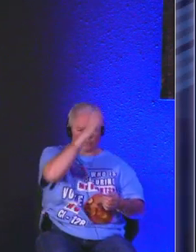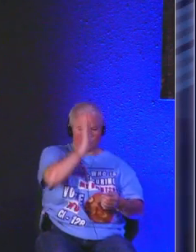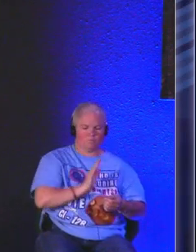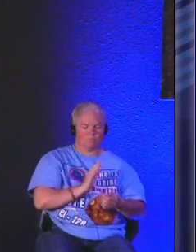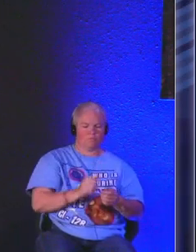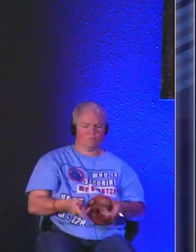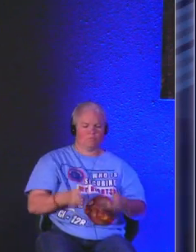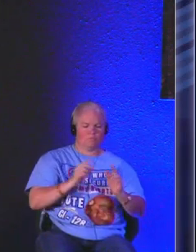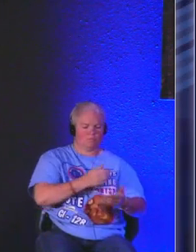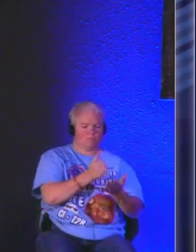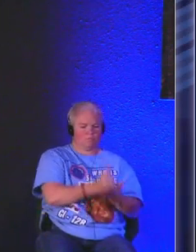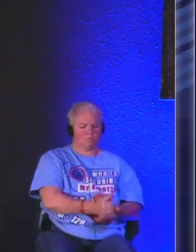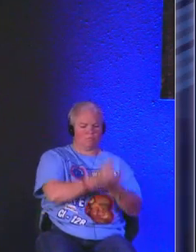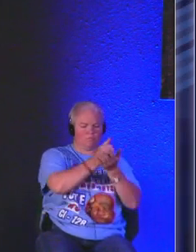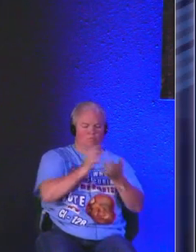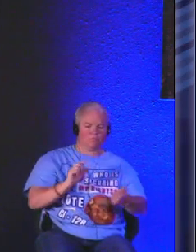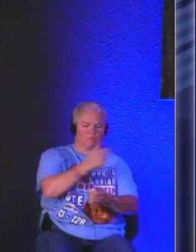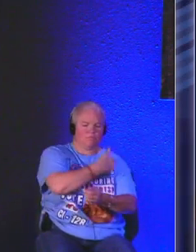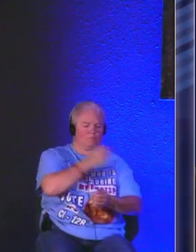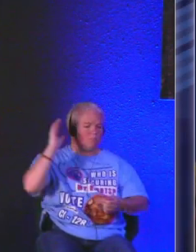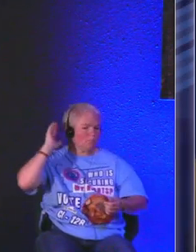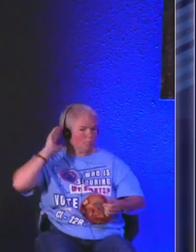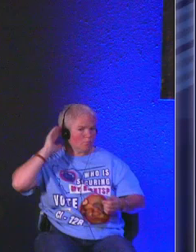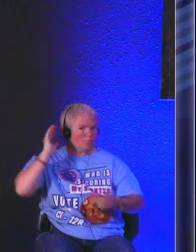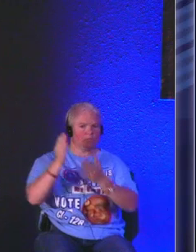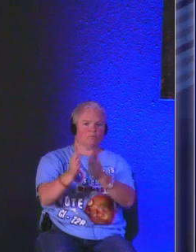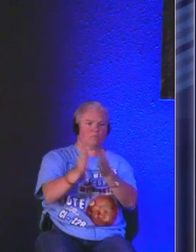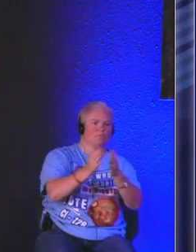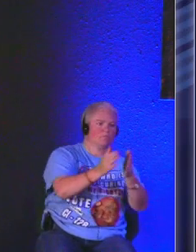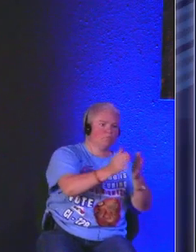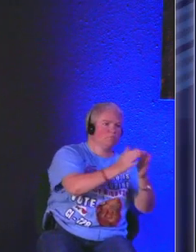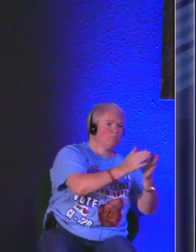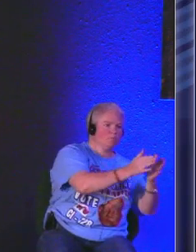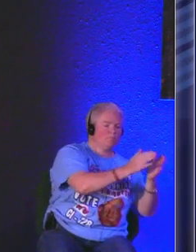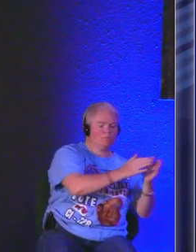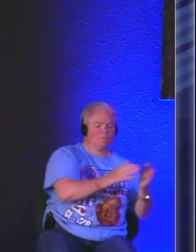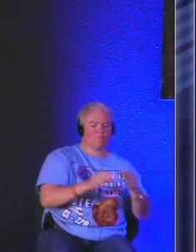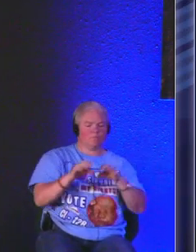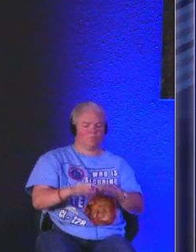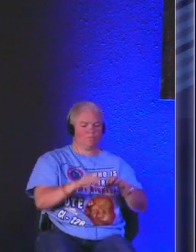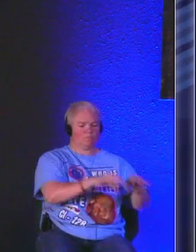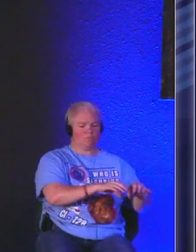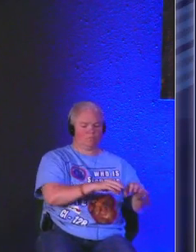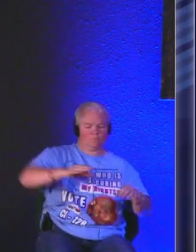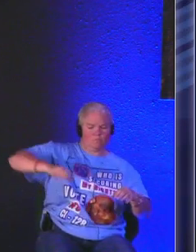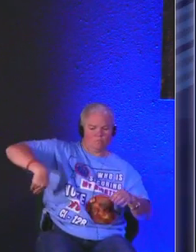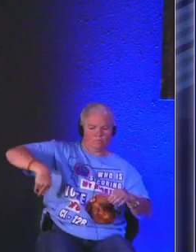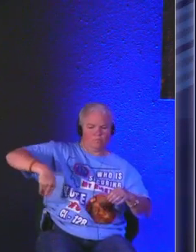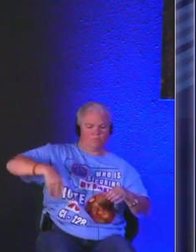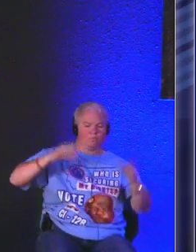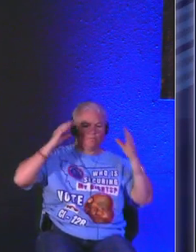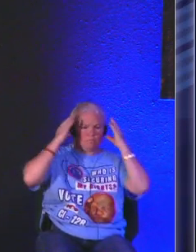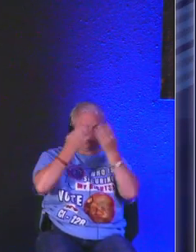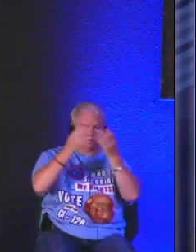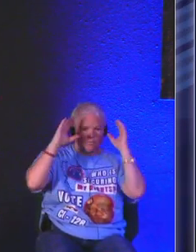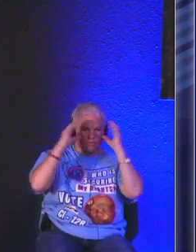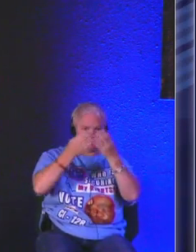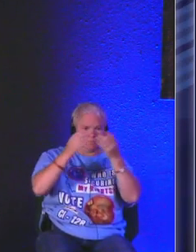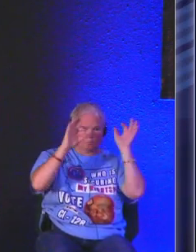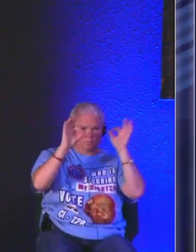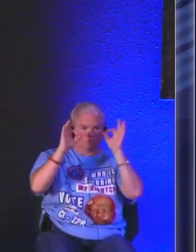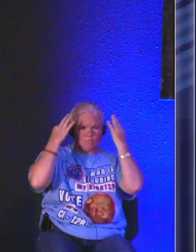help us to hear what you have for each one of us Lord God help us to move past those distractions